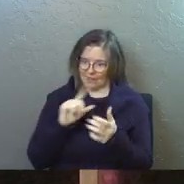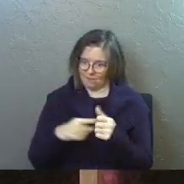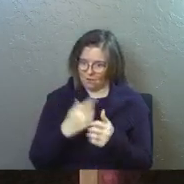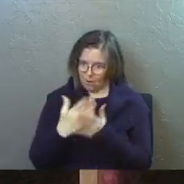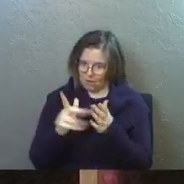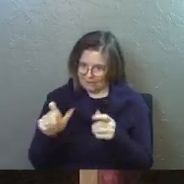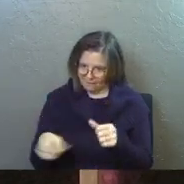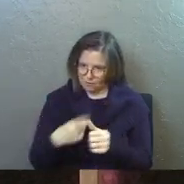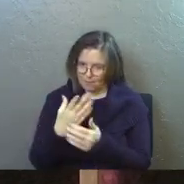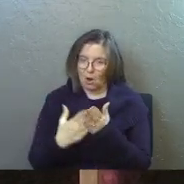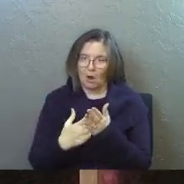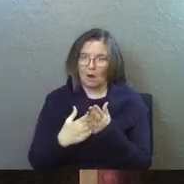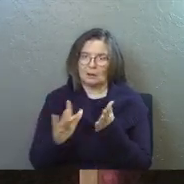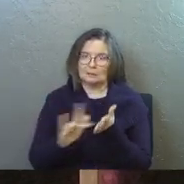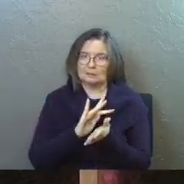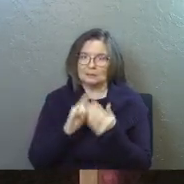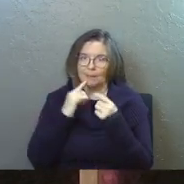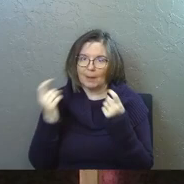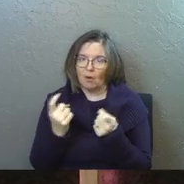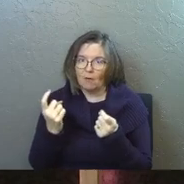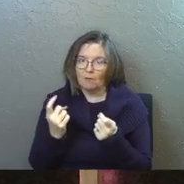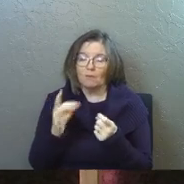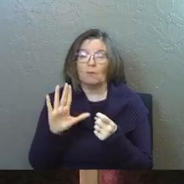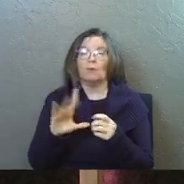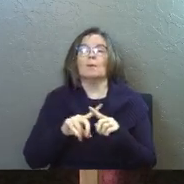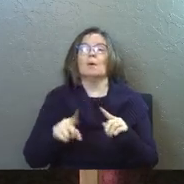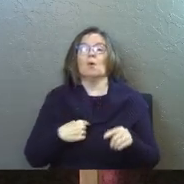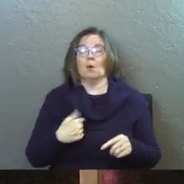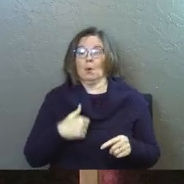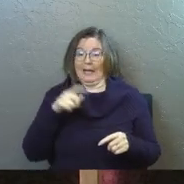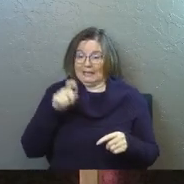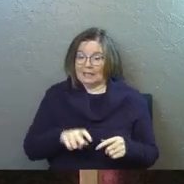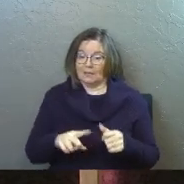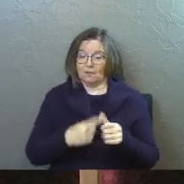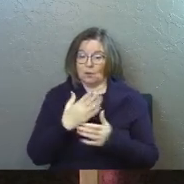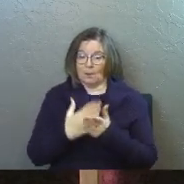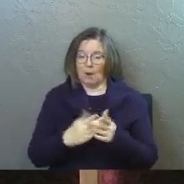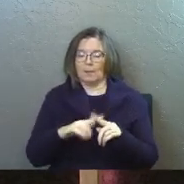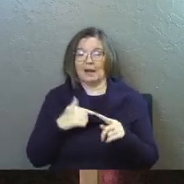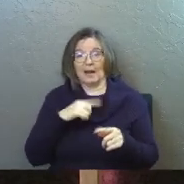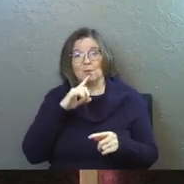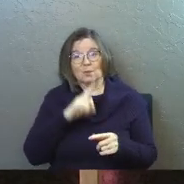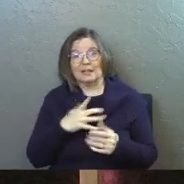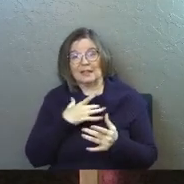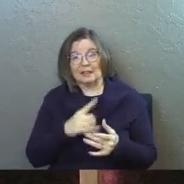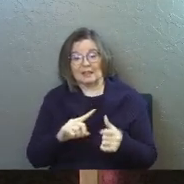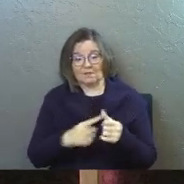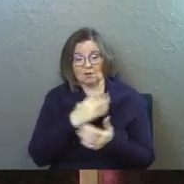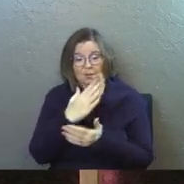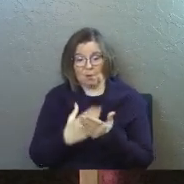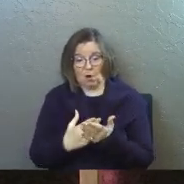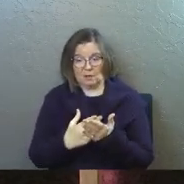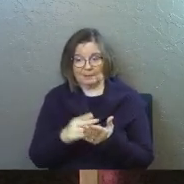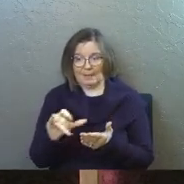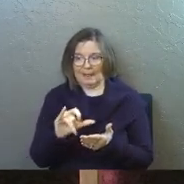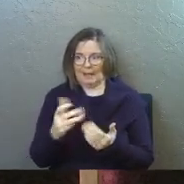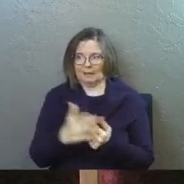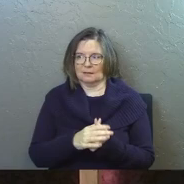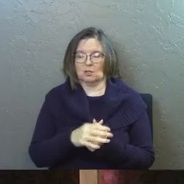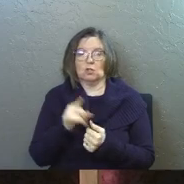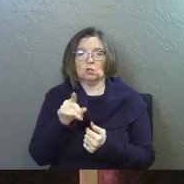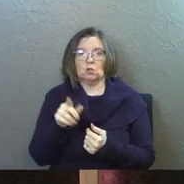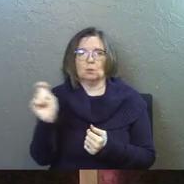part. I need that first part. And by the way, not only do I need the first part, but I'd really like the first part to be like,